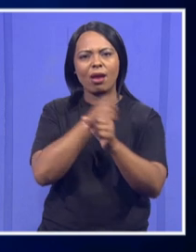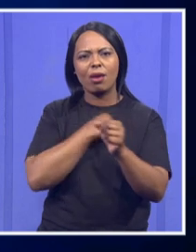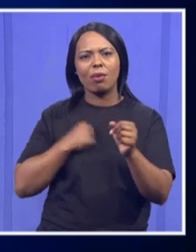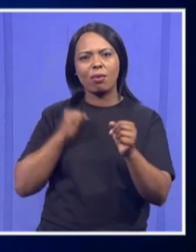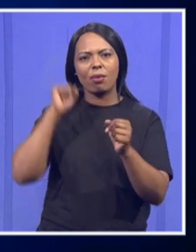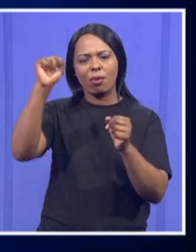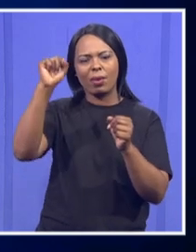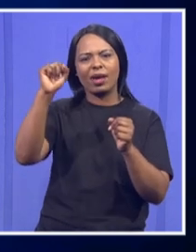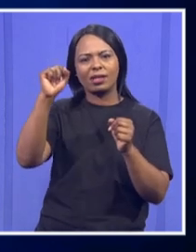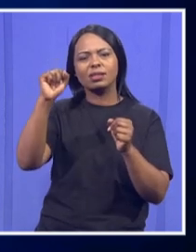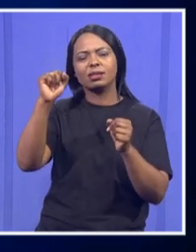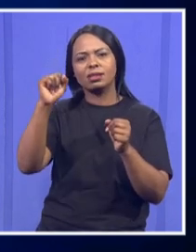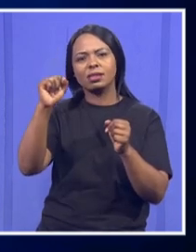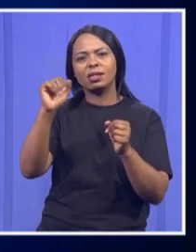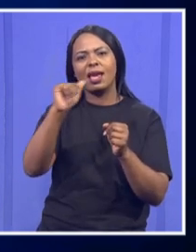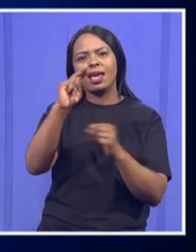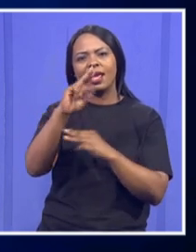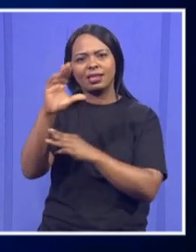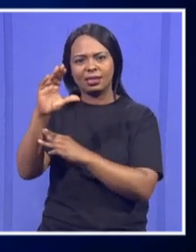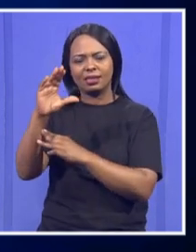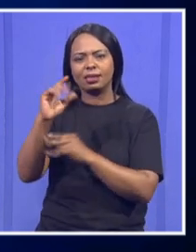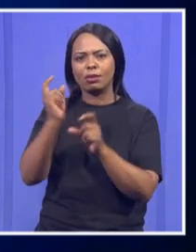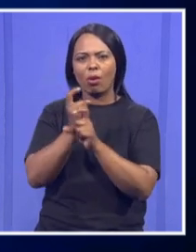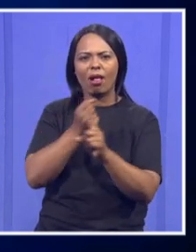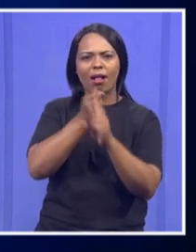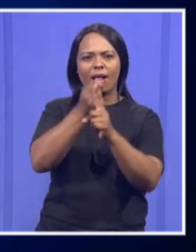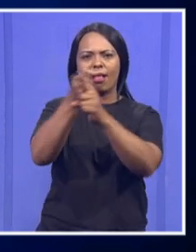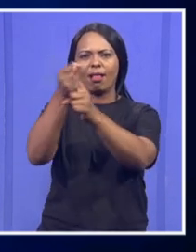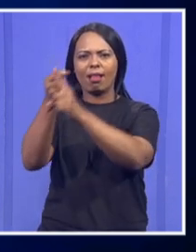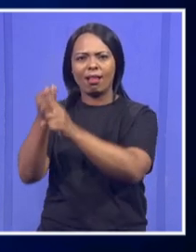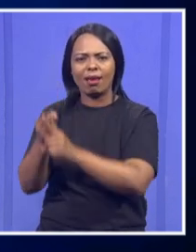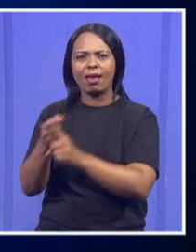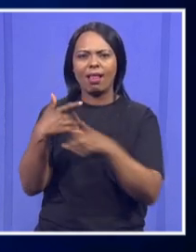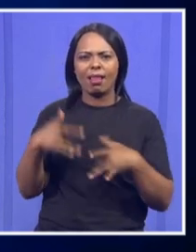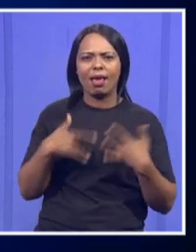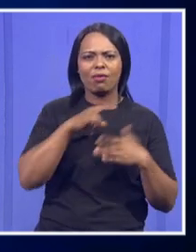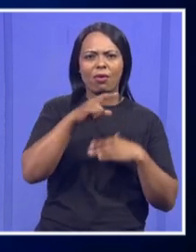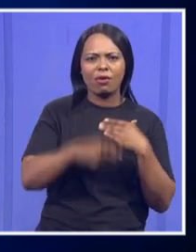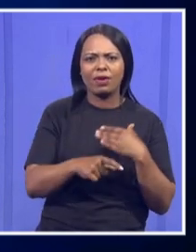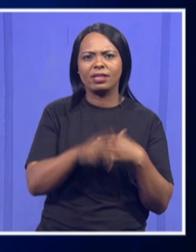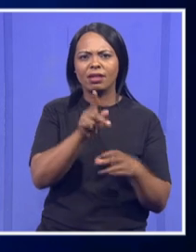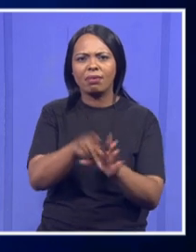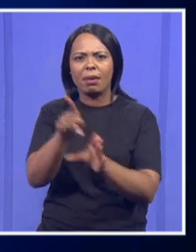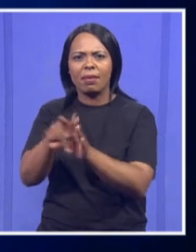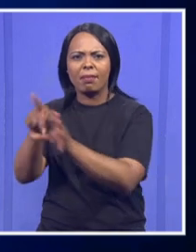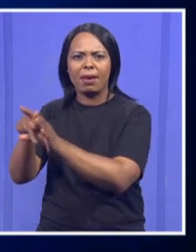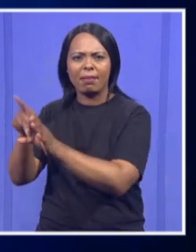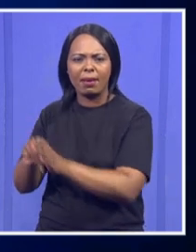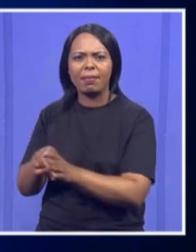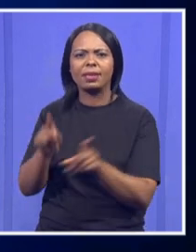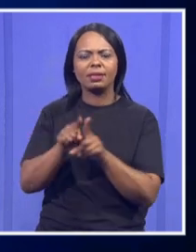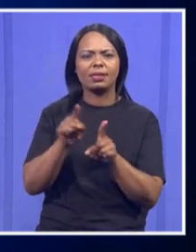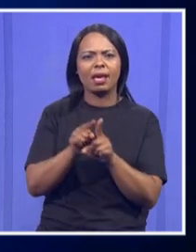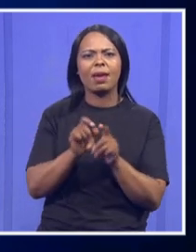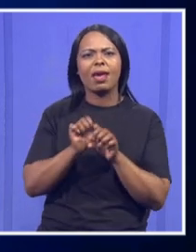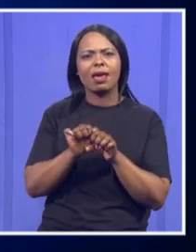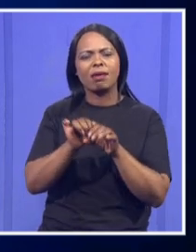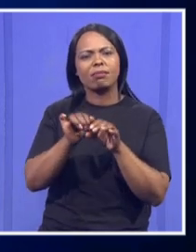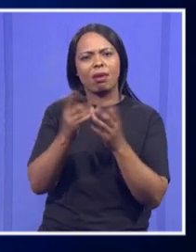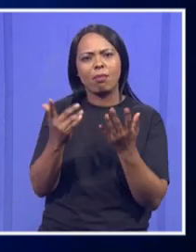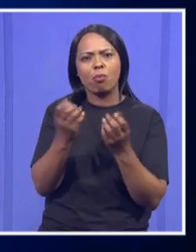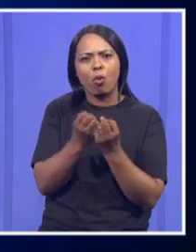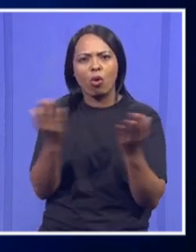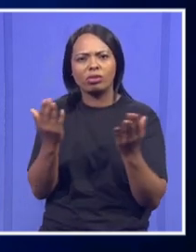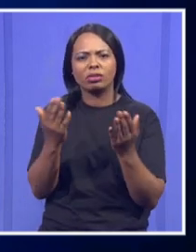the ANC, particularly in the last conference, and who those who have particular influence towards this particular appointment